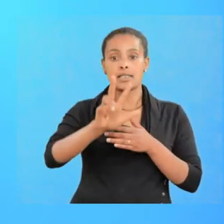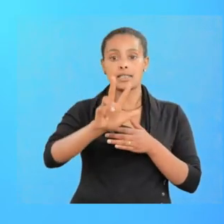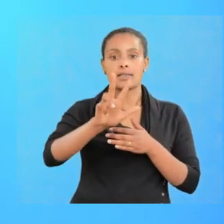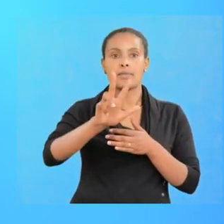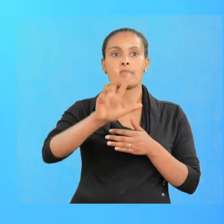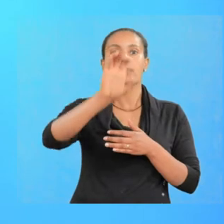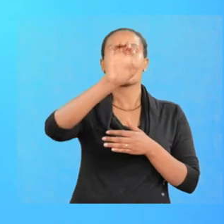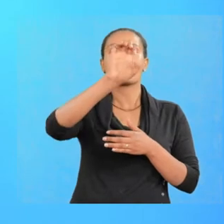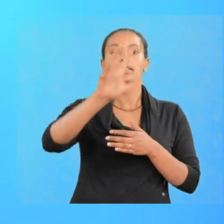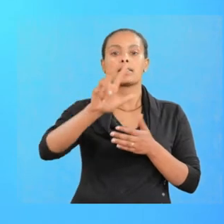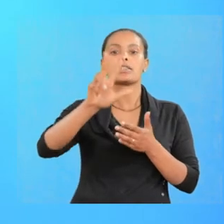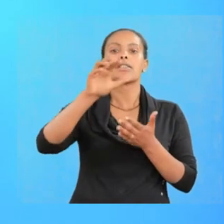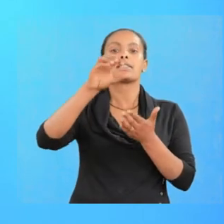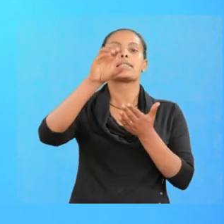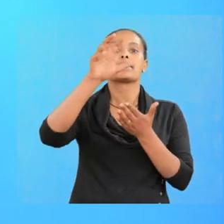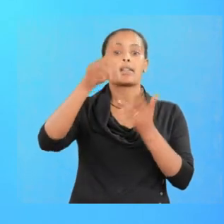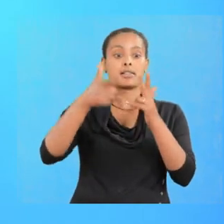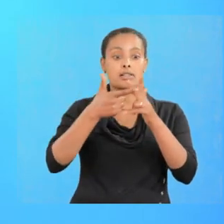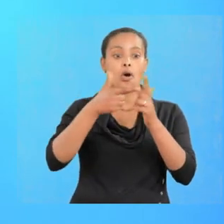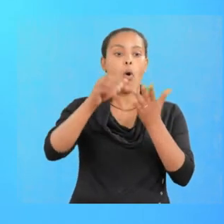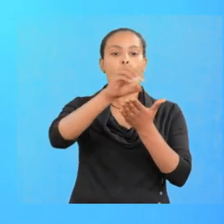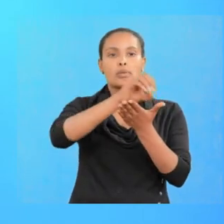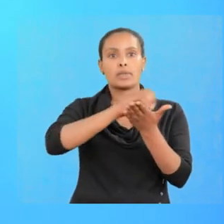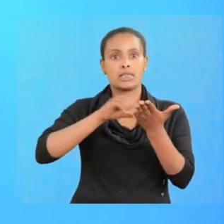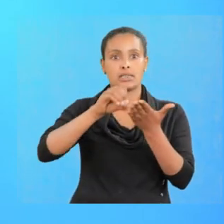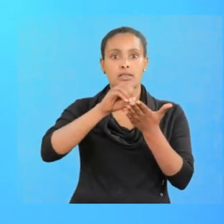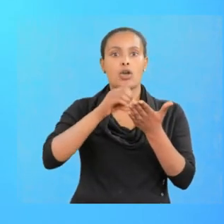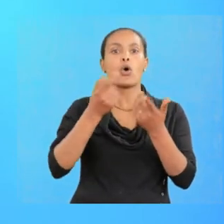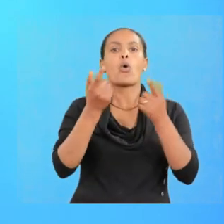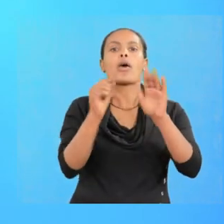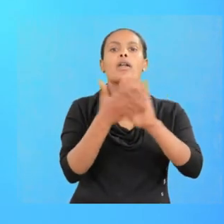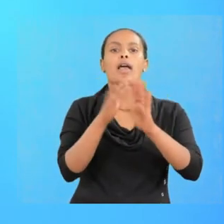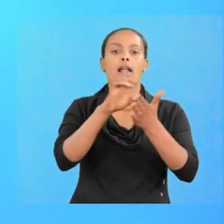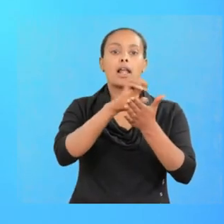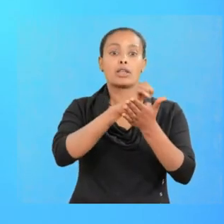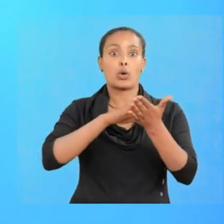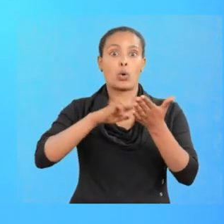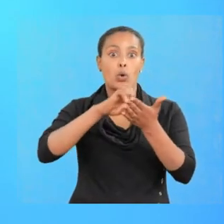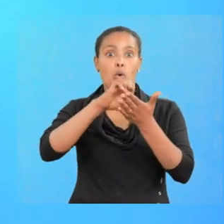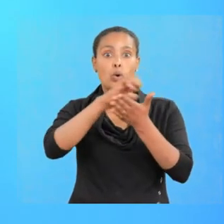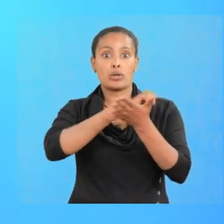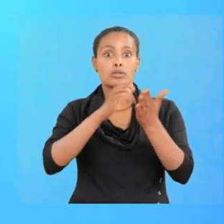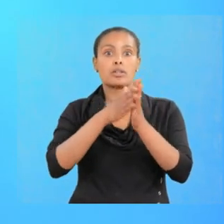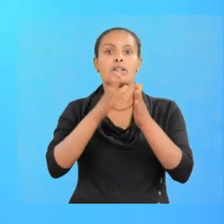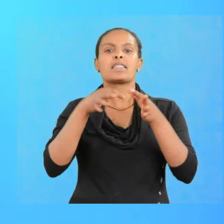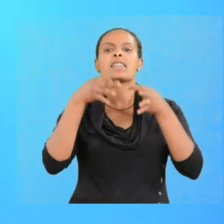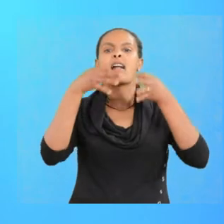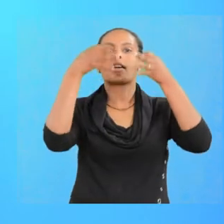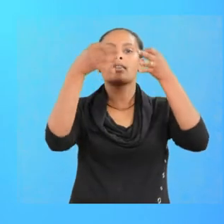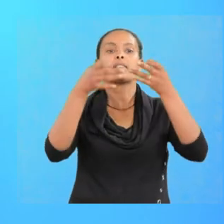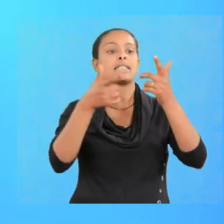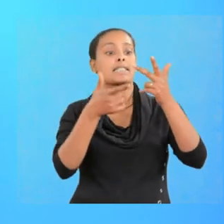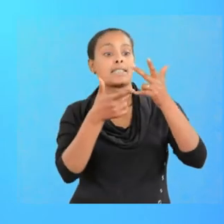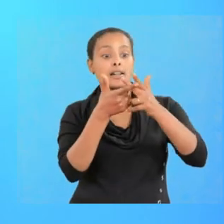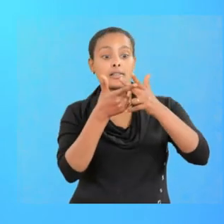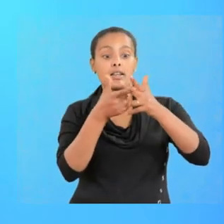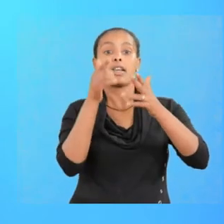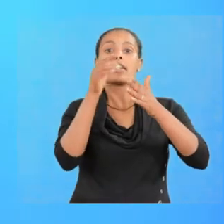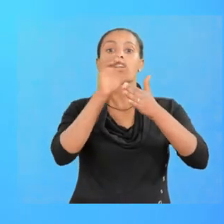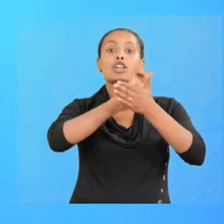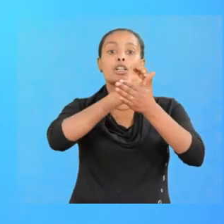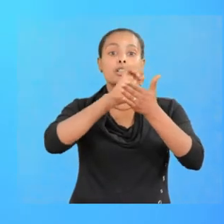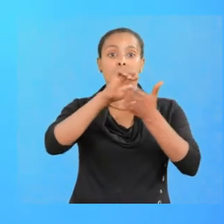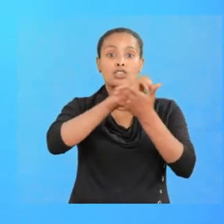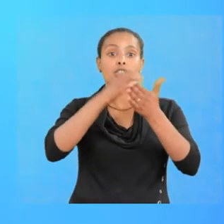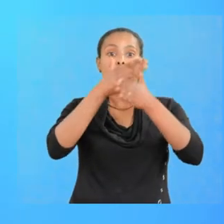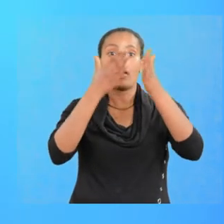in the third orbit. When an electron makes a transition from the third energy level to the